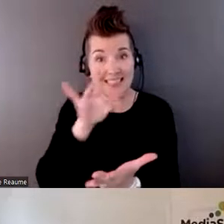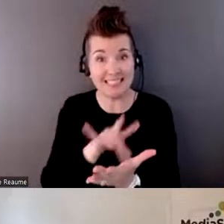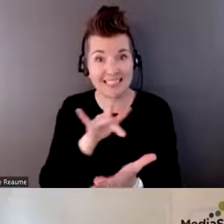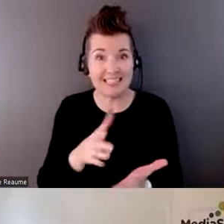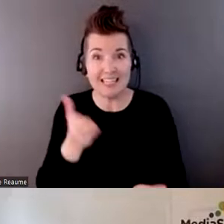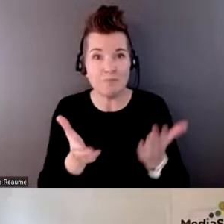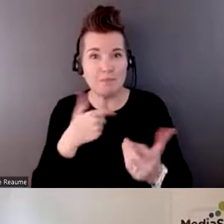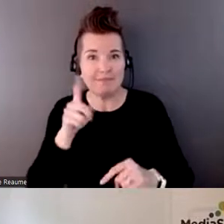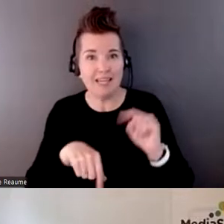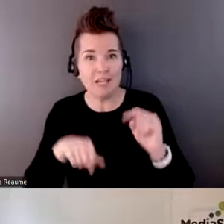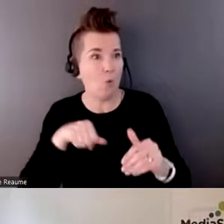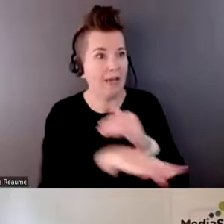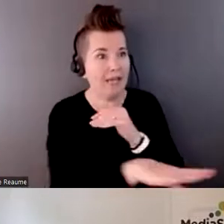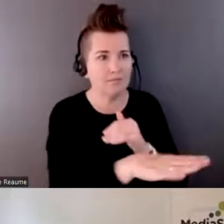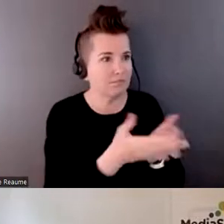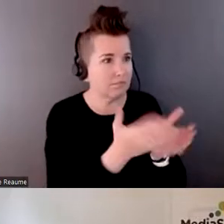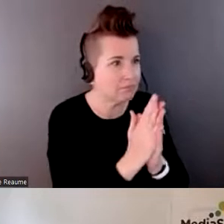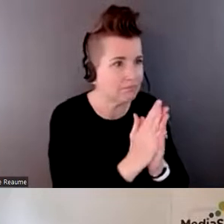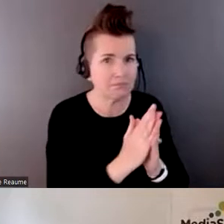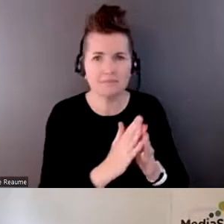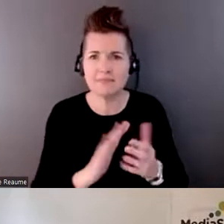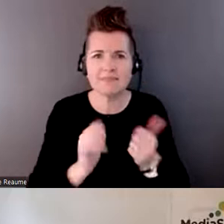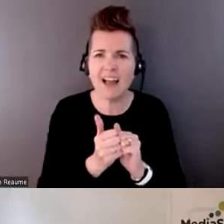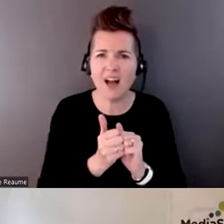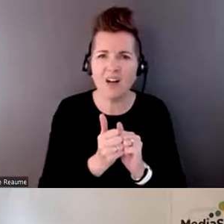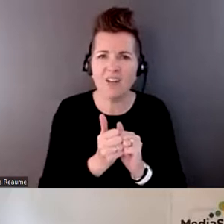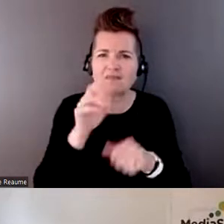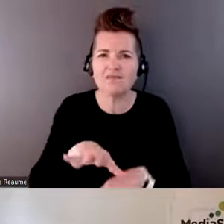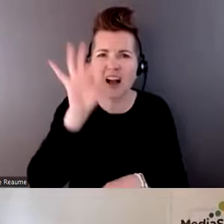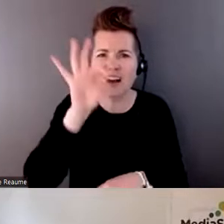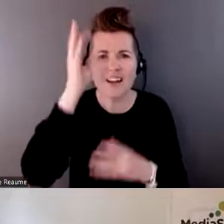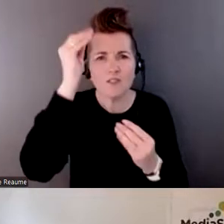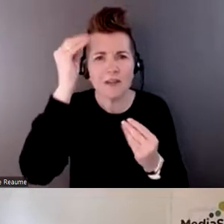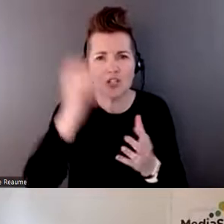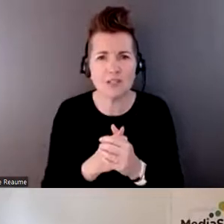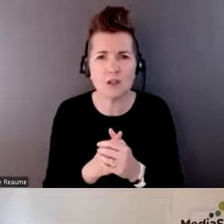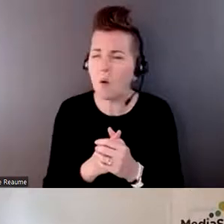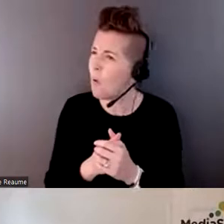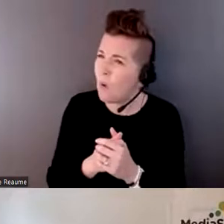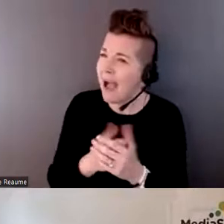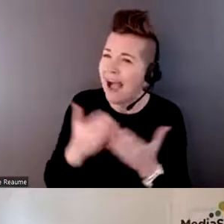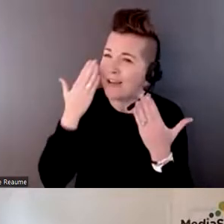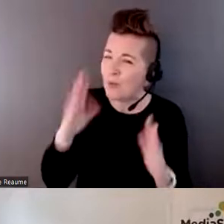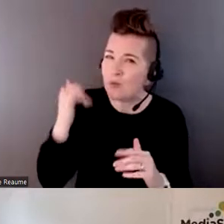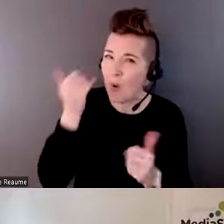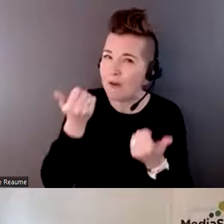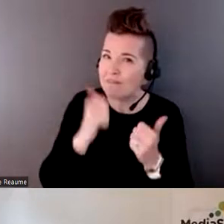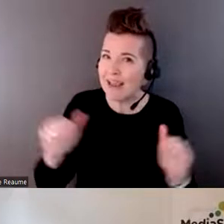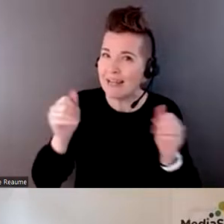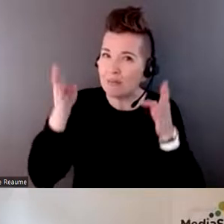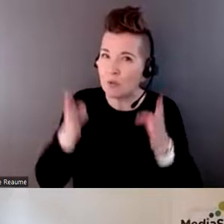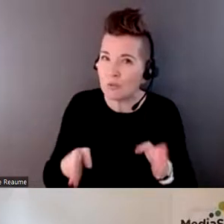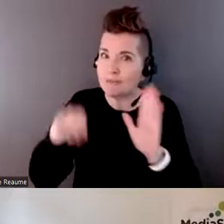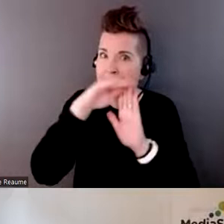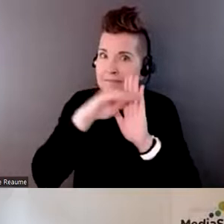Is there a place where people can find this out? I'm not sure of like a compiled list, but if you reach out to your local